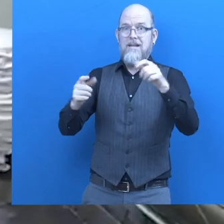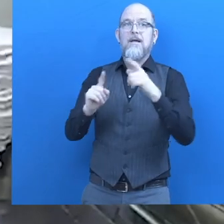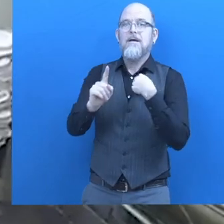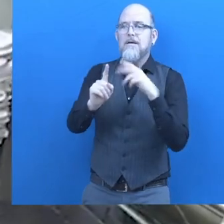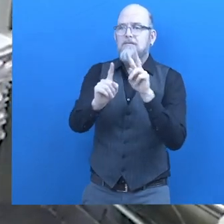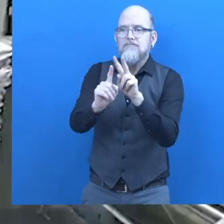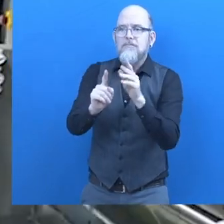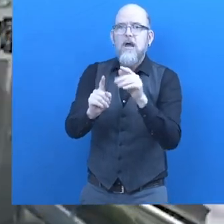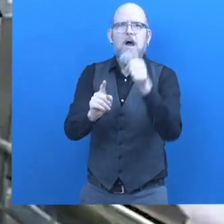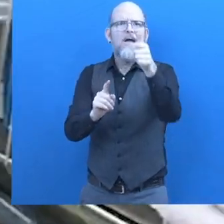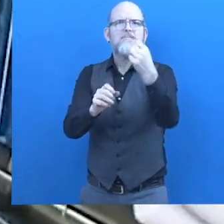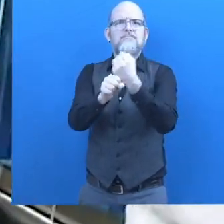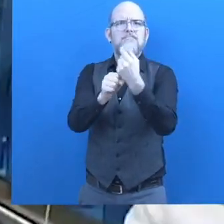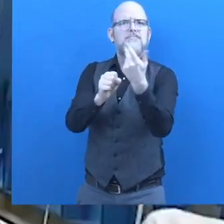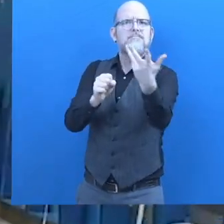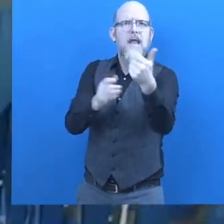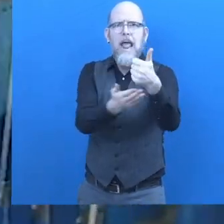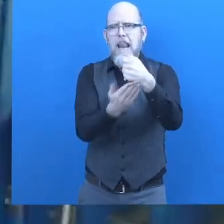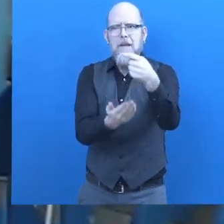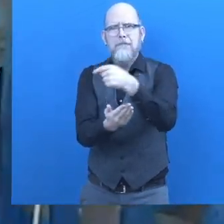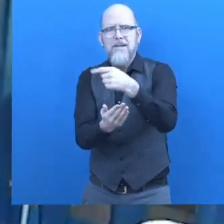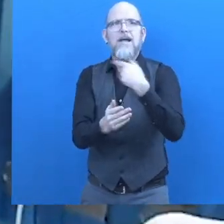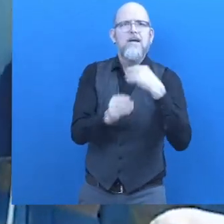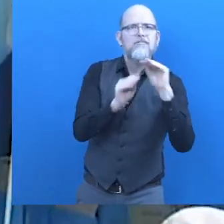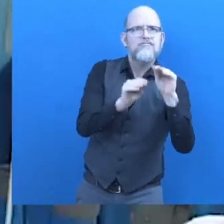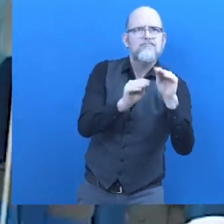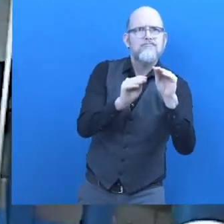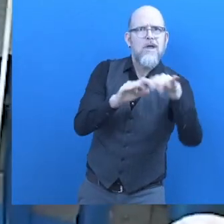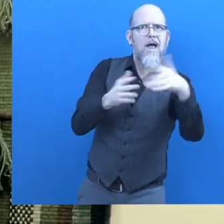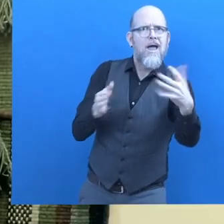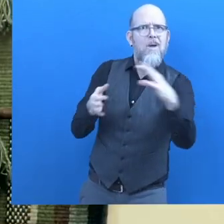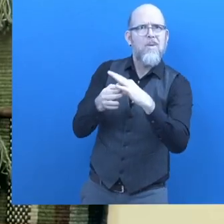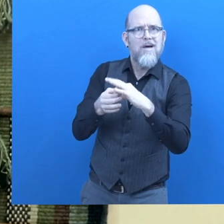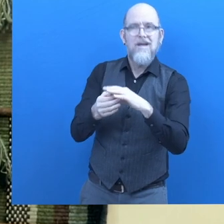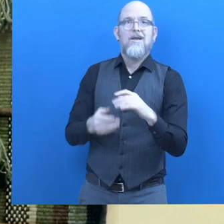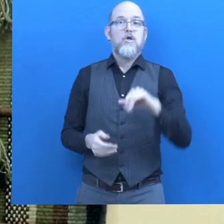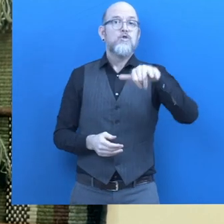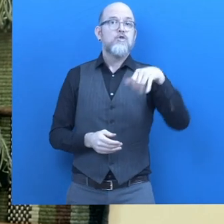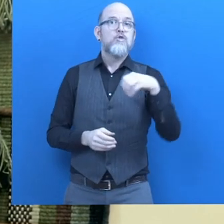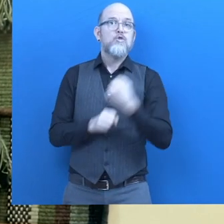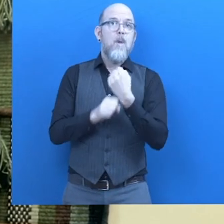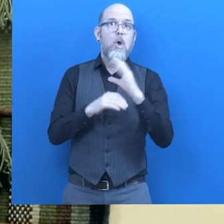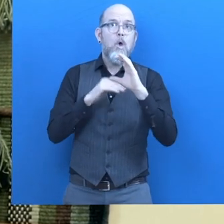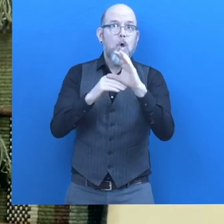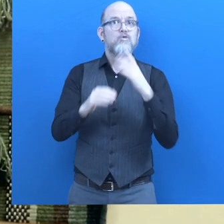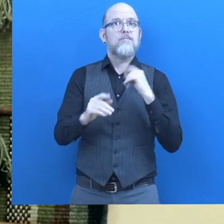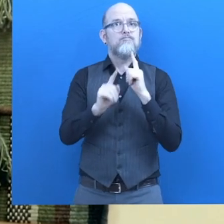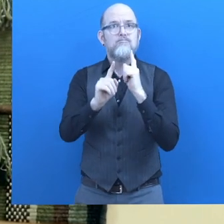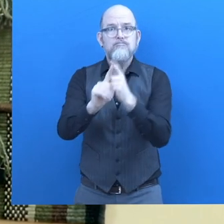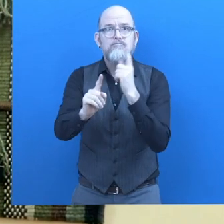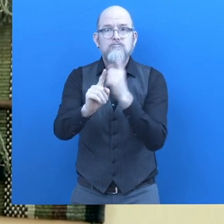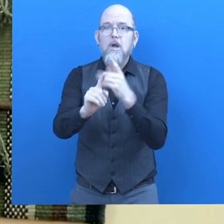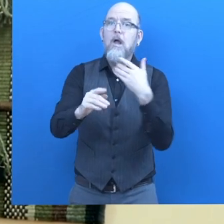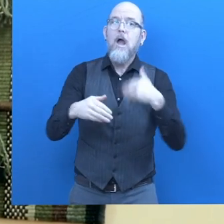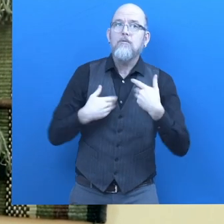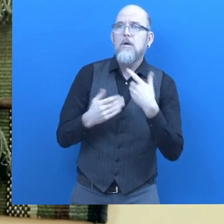a source of support for the workers. And our job coaches also carry on periodic follow